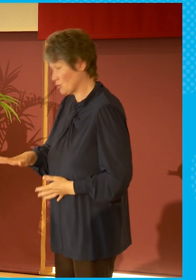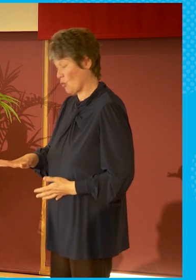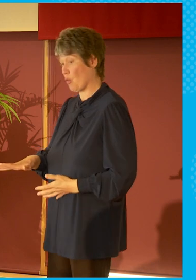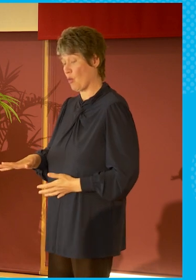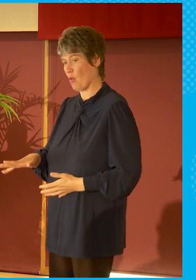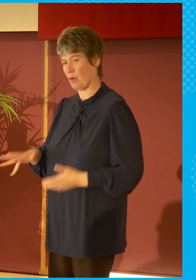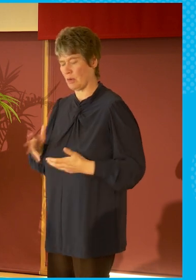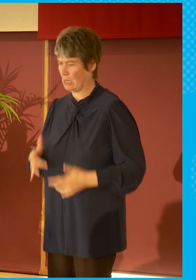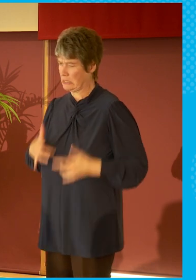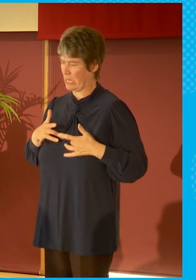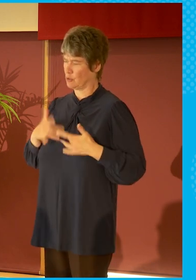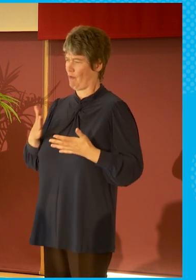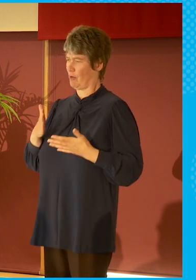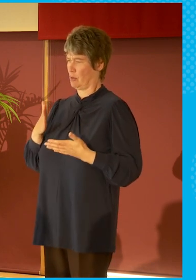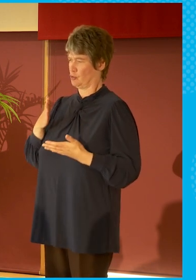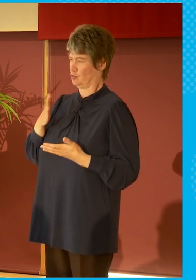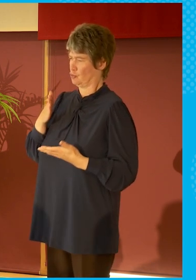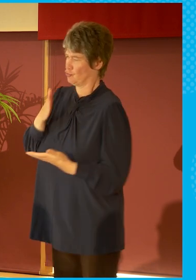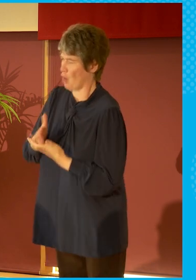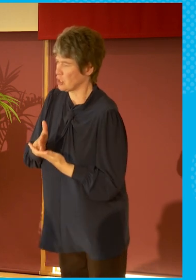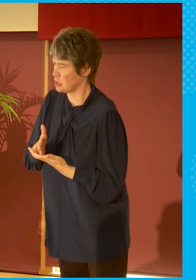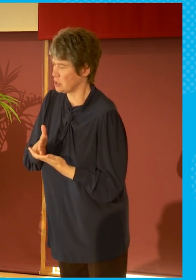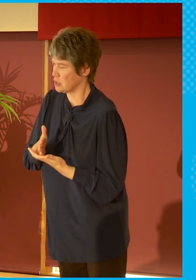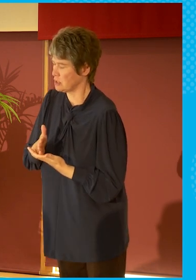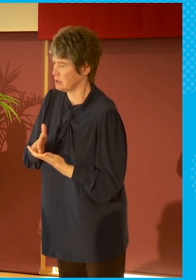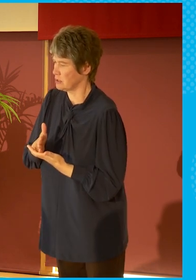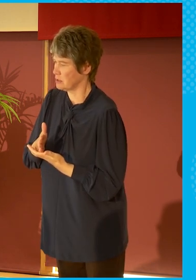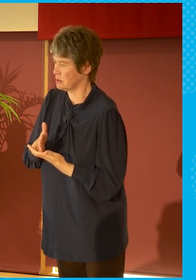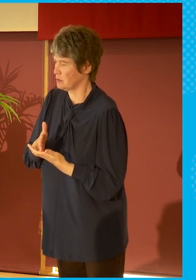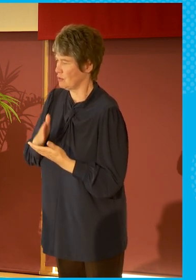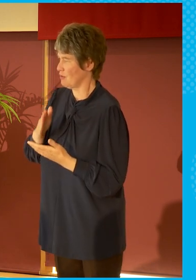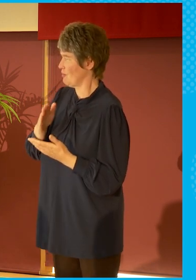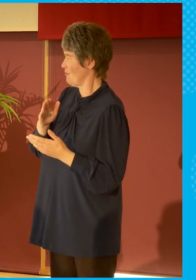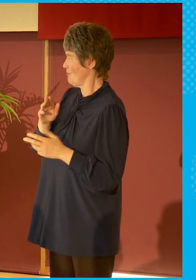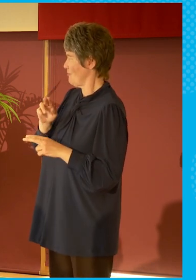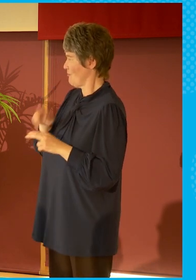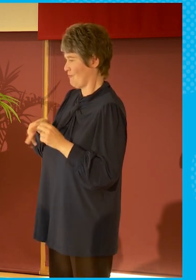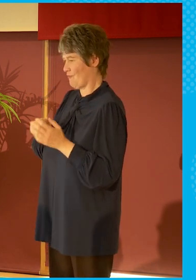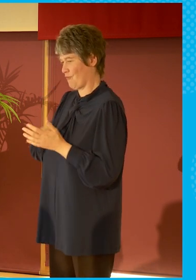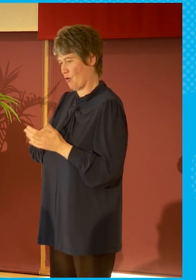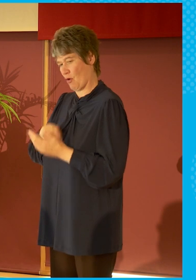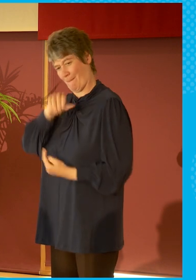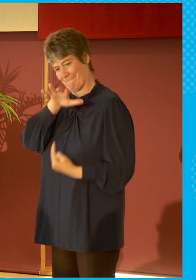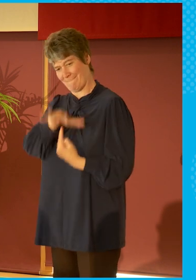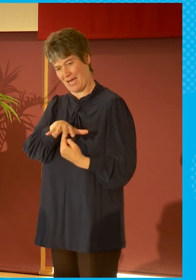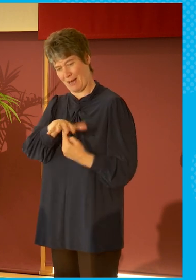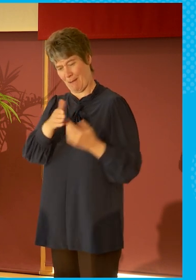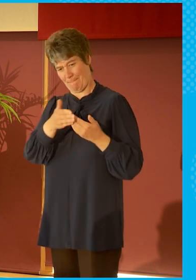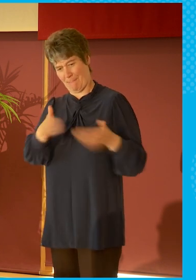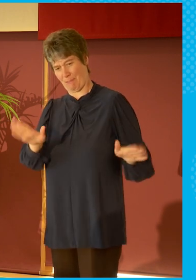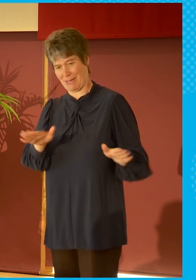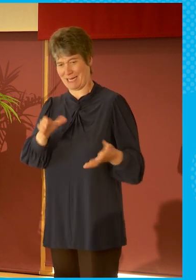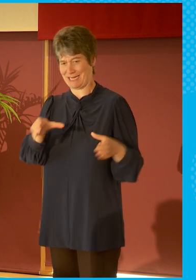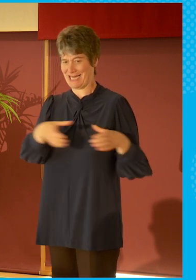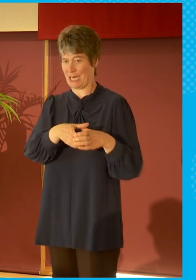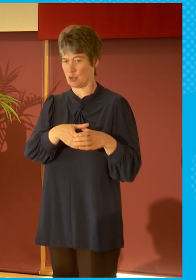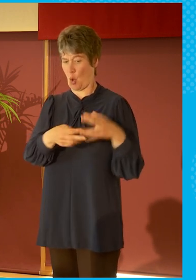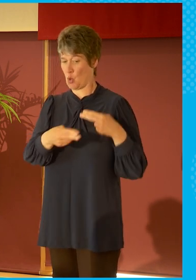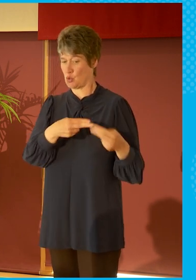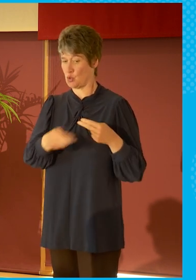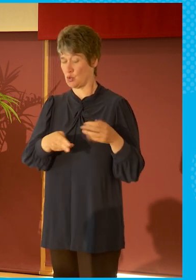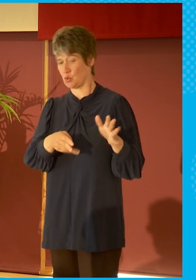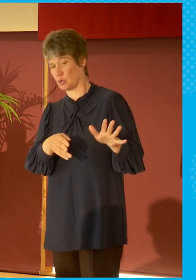trust for the main public sector and news, I think